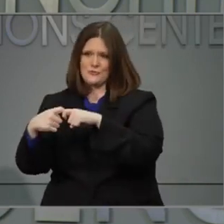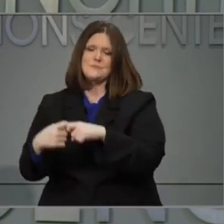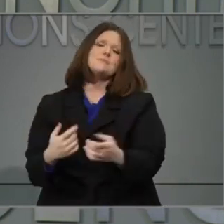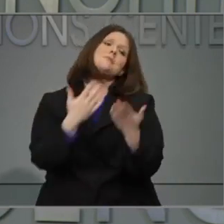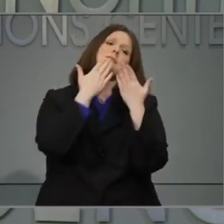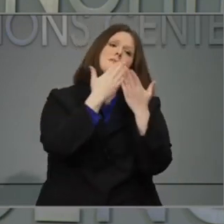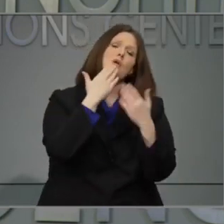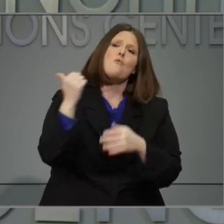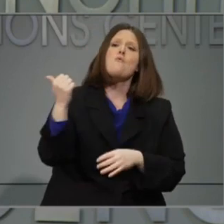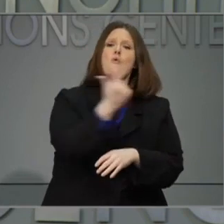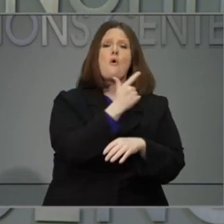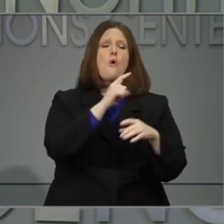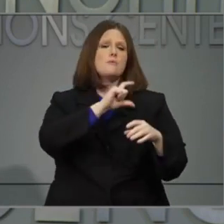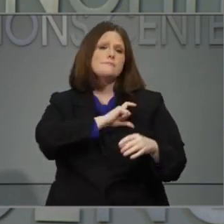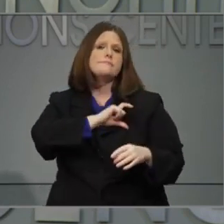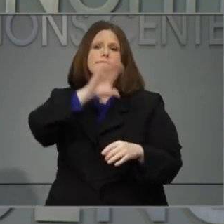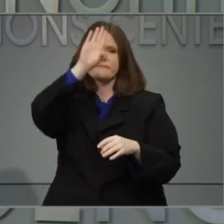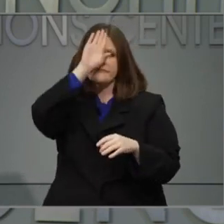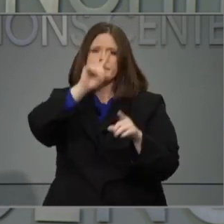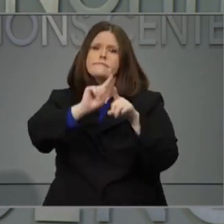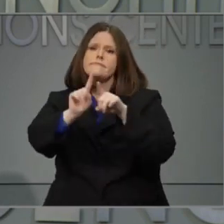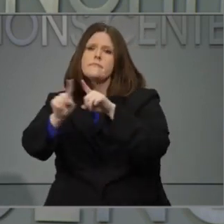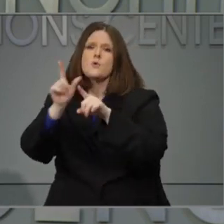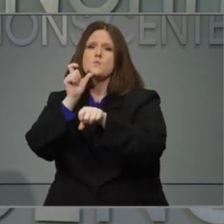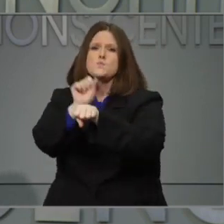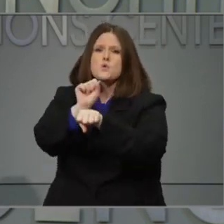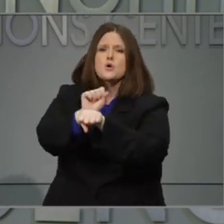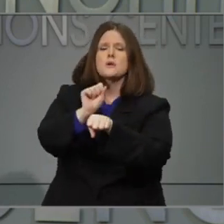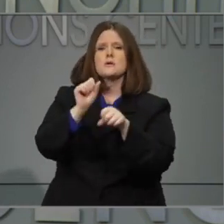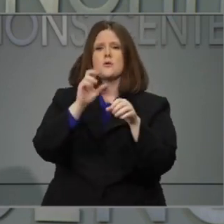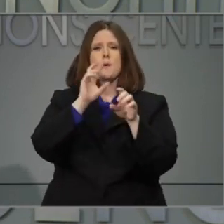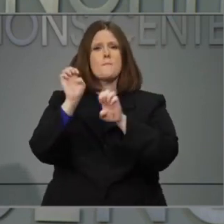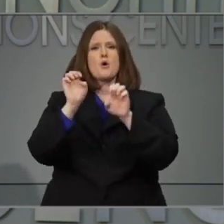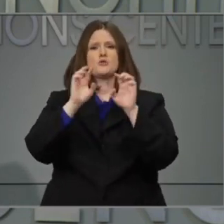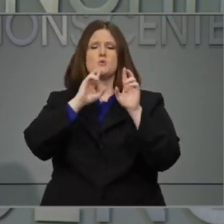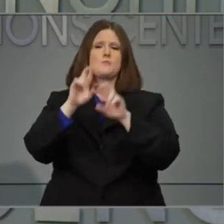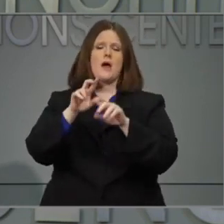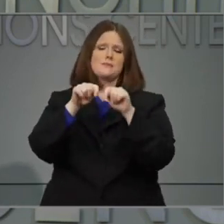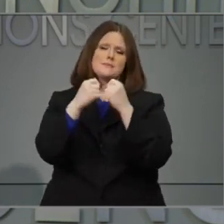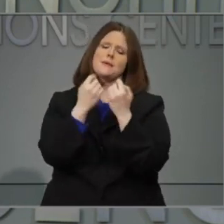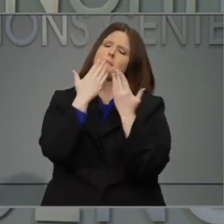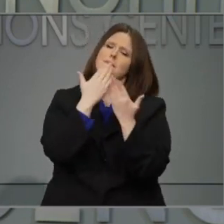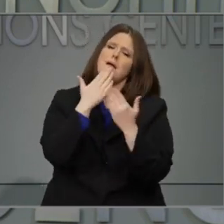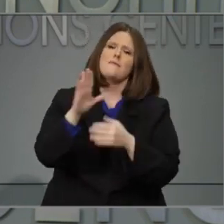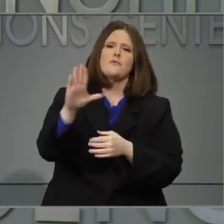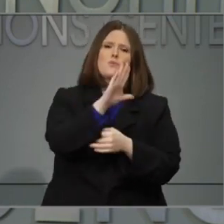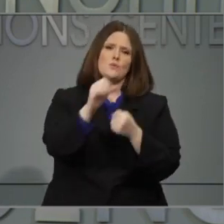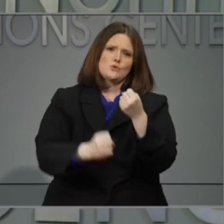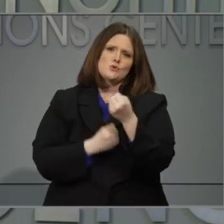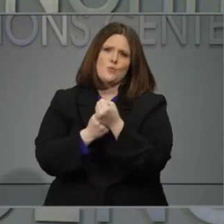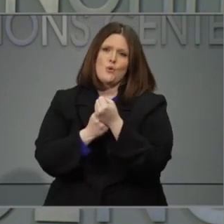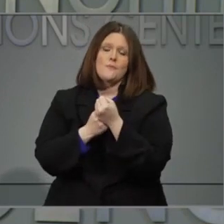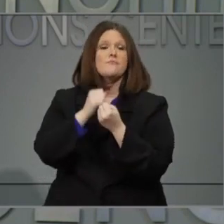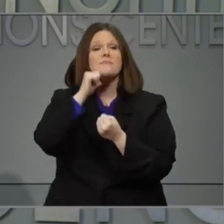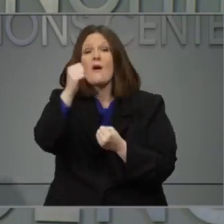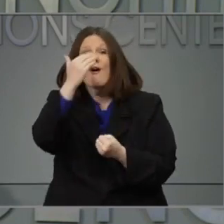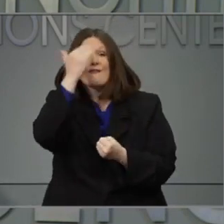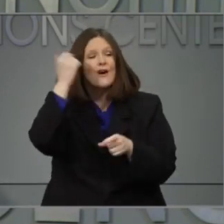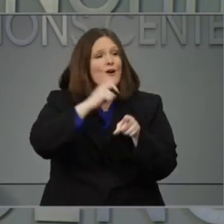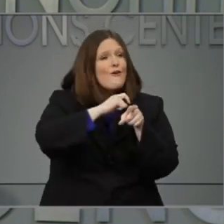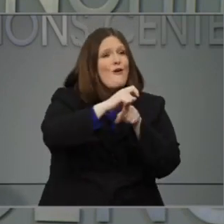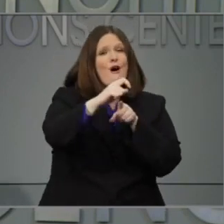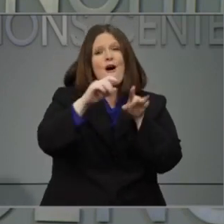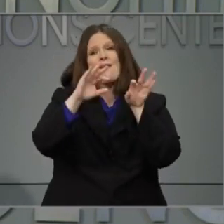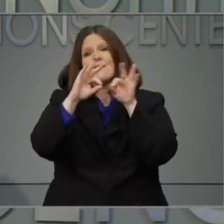take it for granted. And thank you for your support of the State Emergency Response Team. Don't forget to call your loved ones daily.